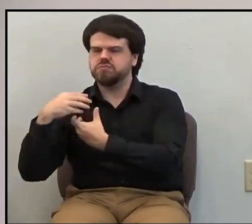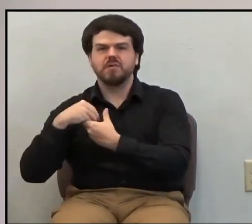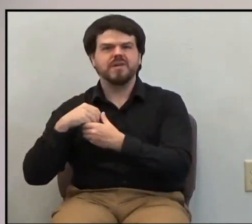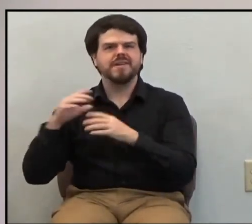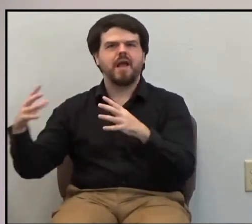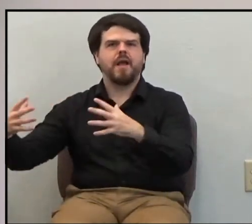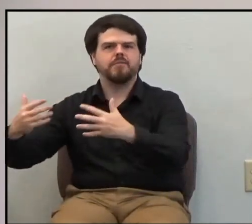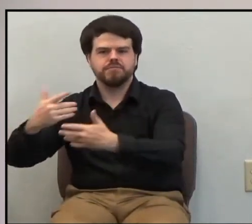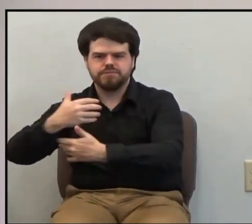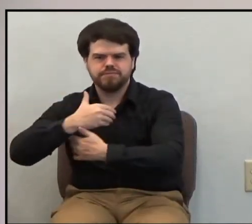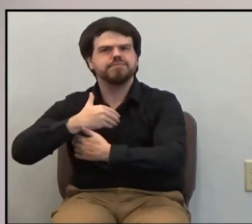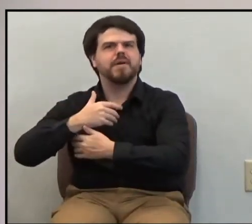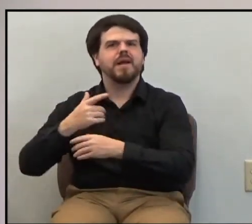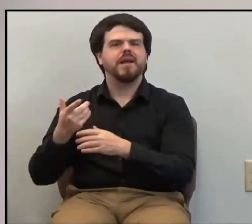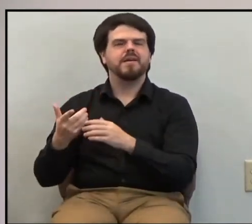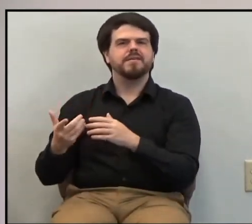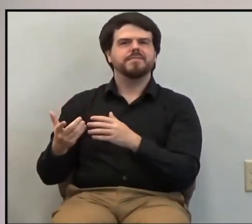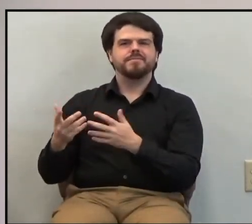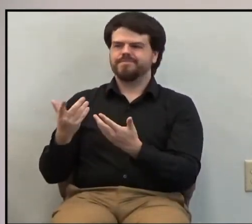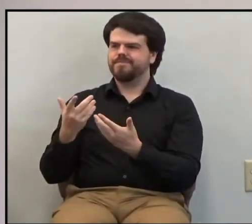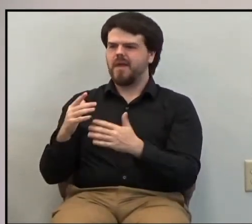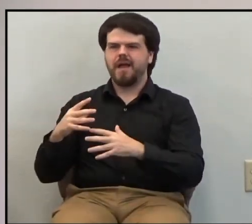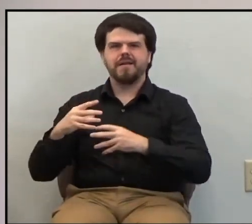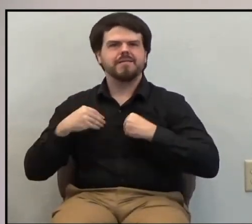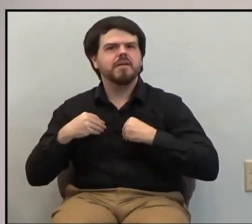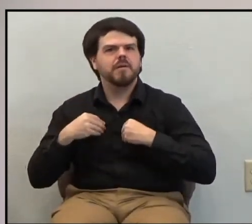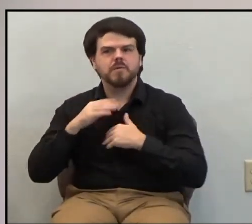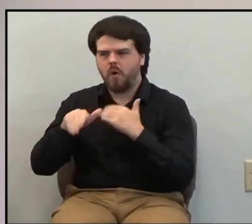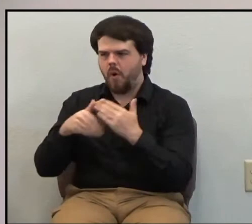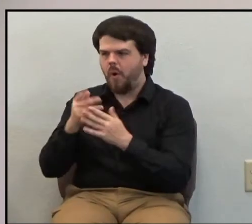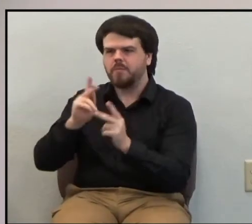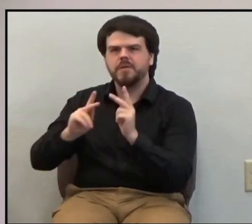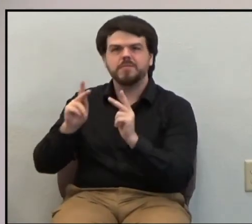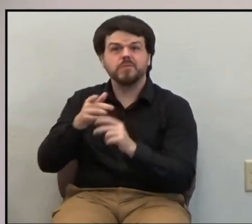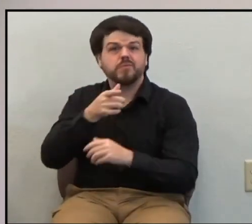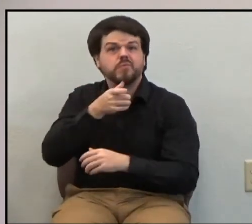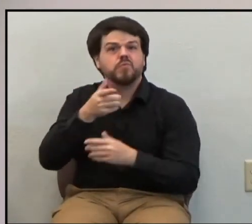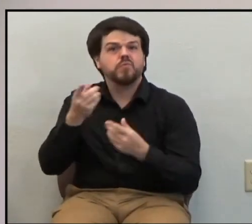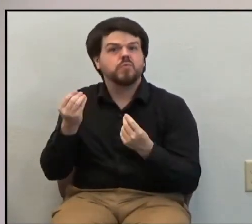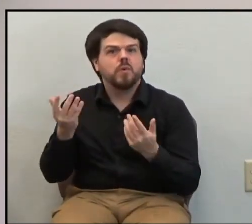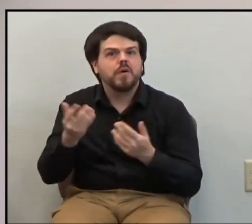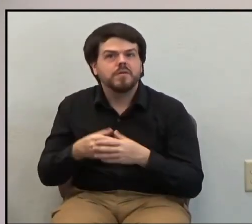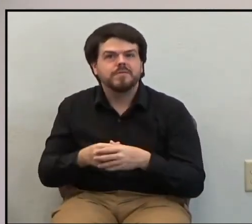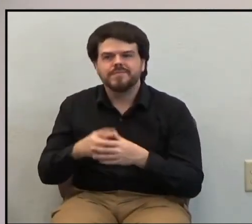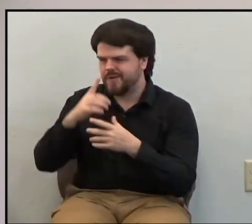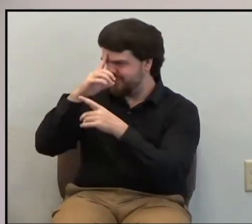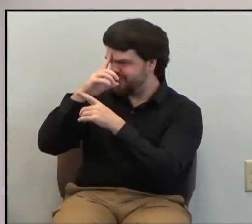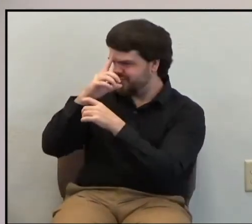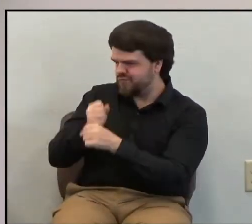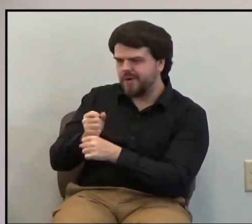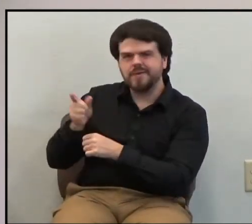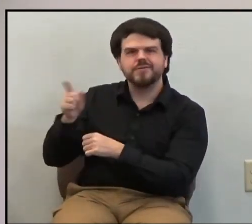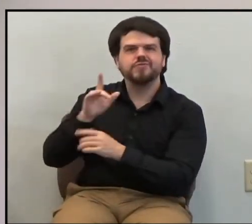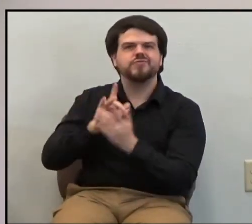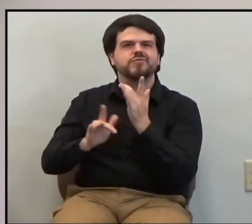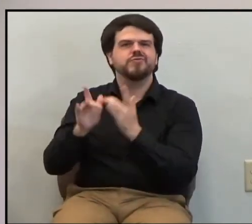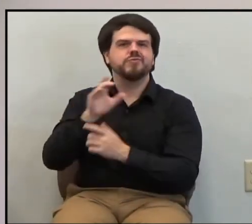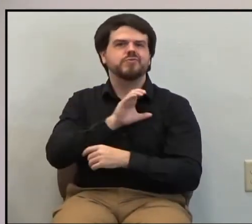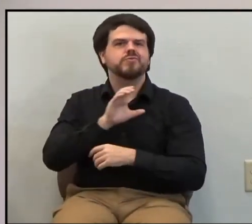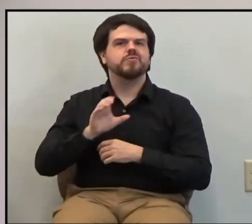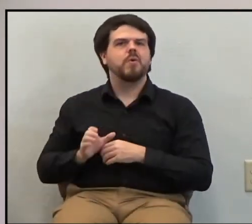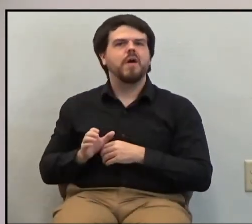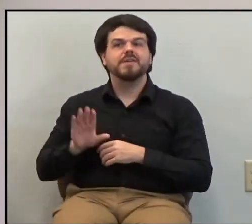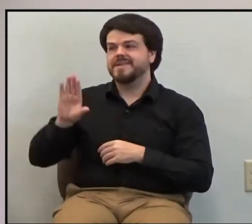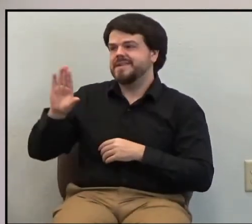embraces them, he embraces all who entrust themselves, body and soul, to Jesus Christ and his payment